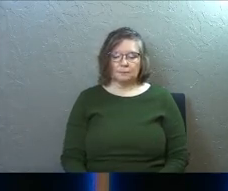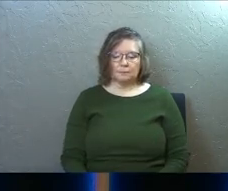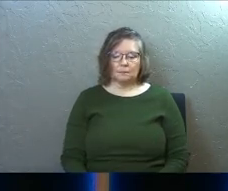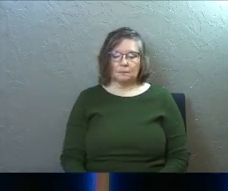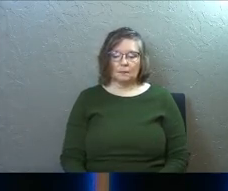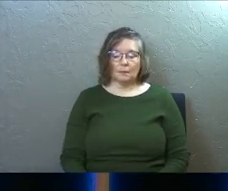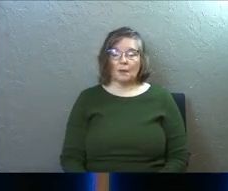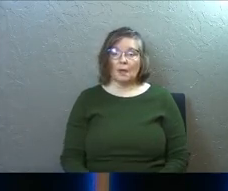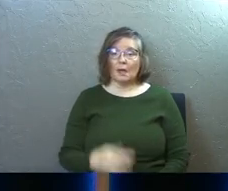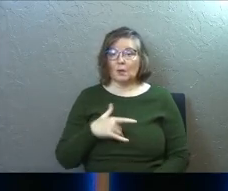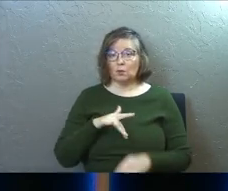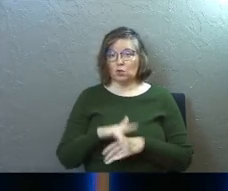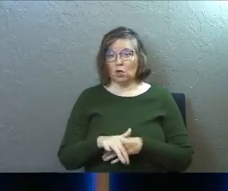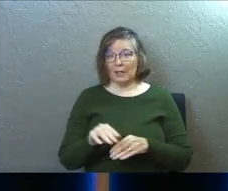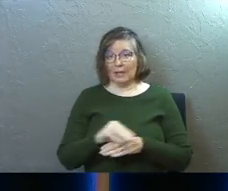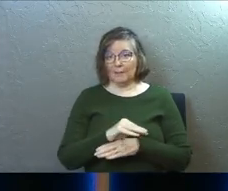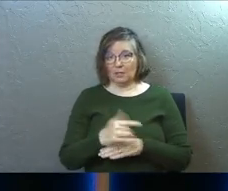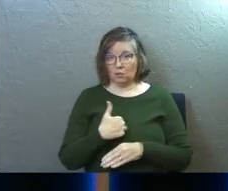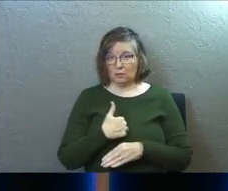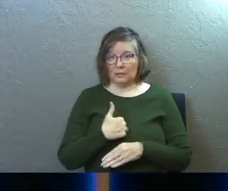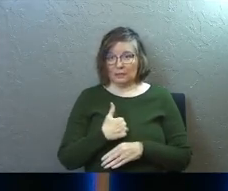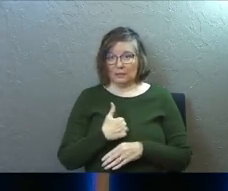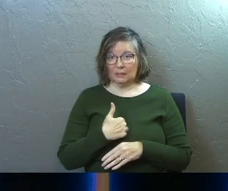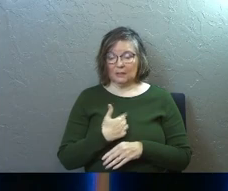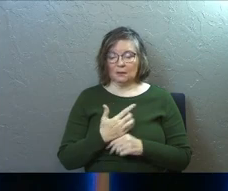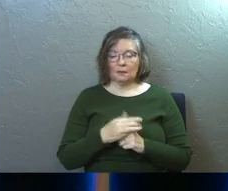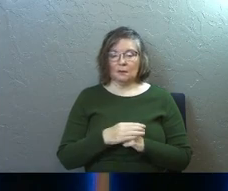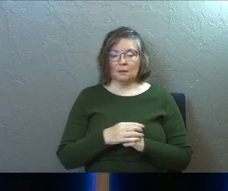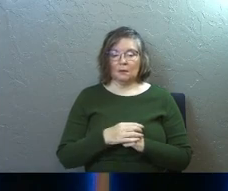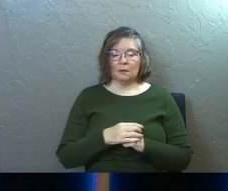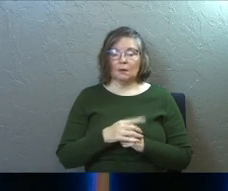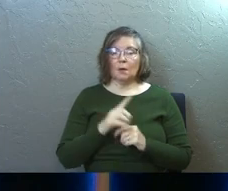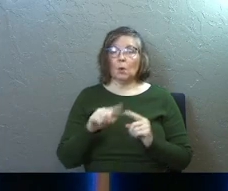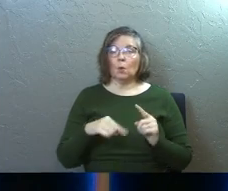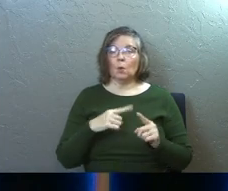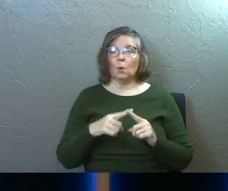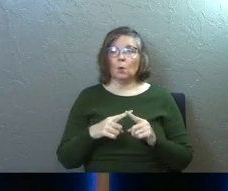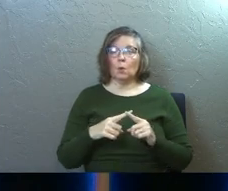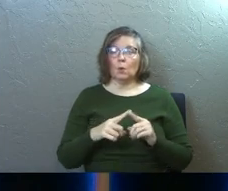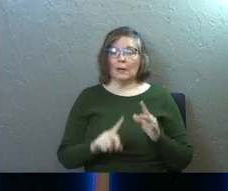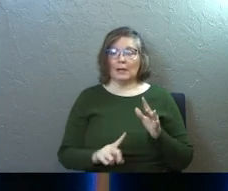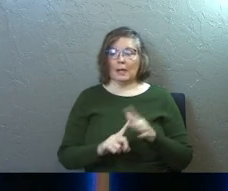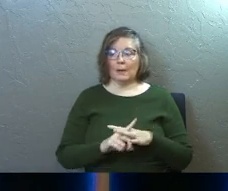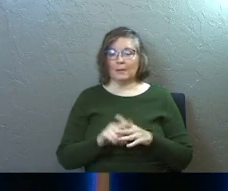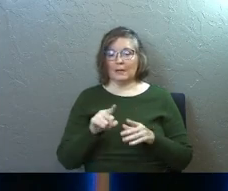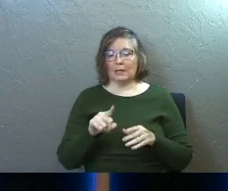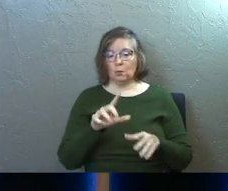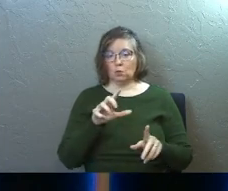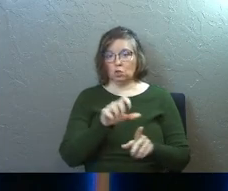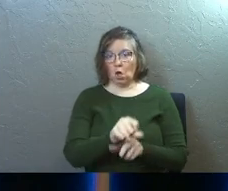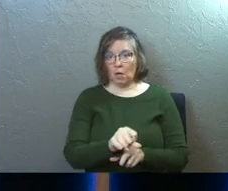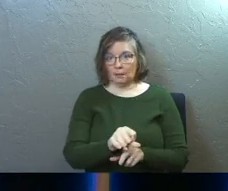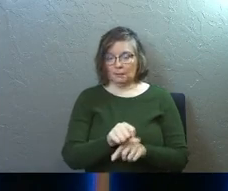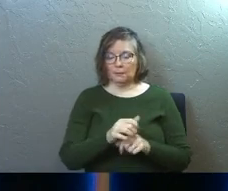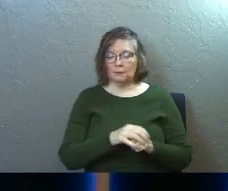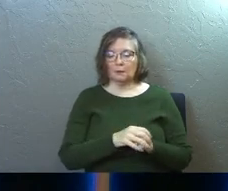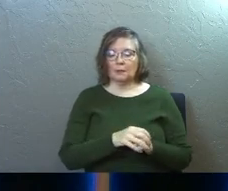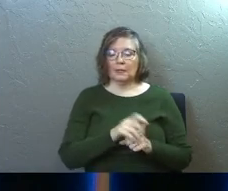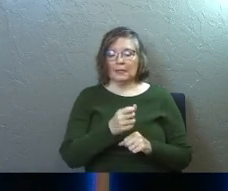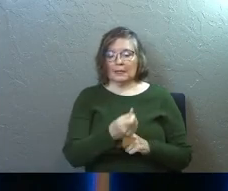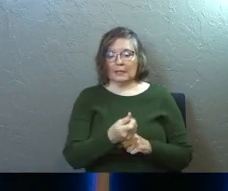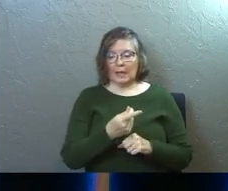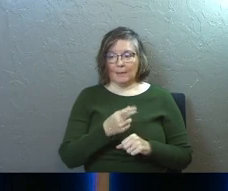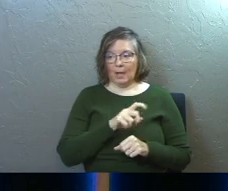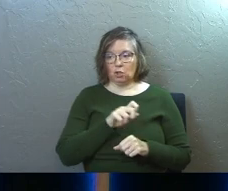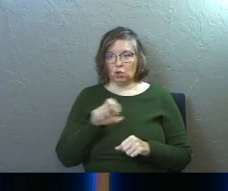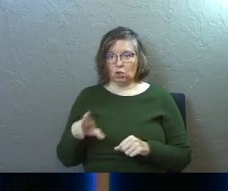And I was early in ministry and when it kind of came out and he was caught, he came